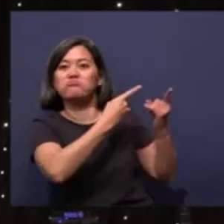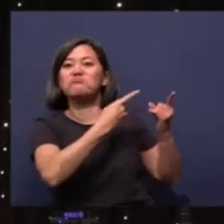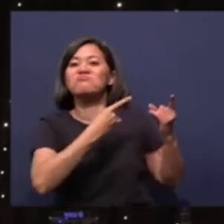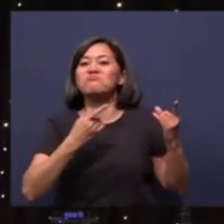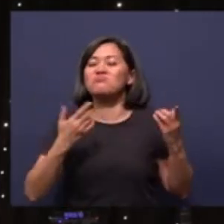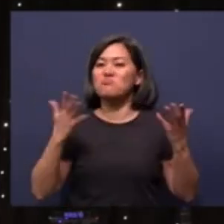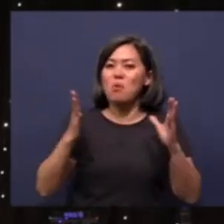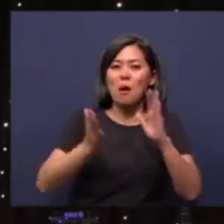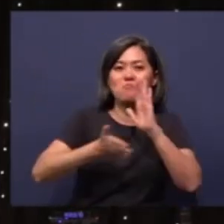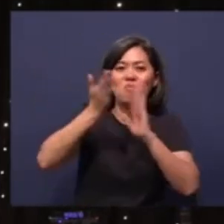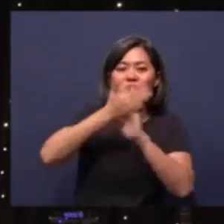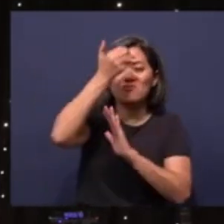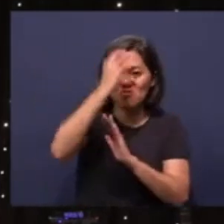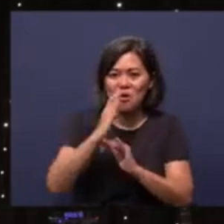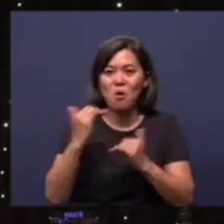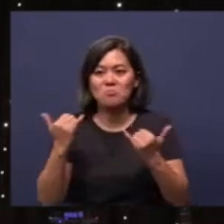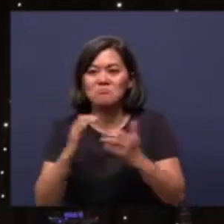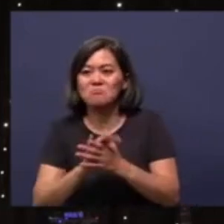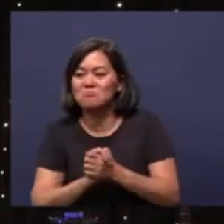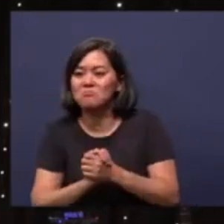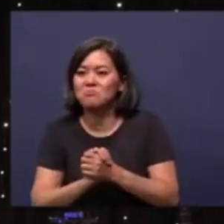Praise God. Okay.